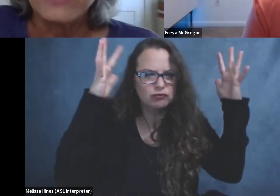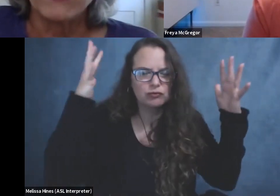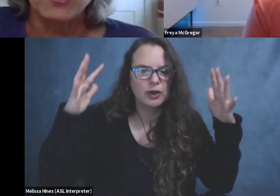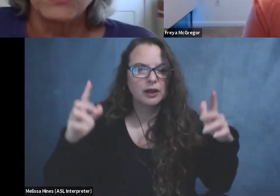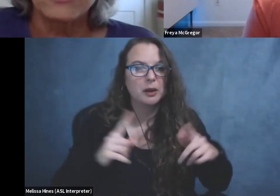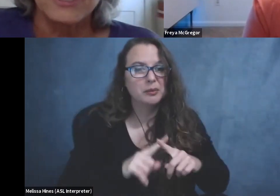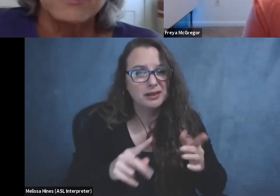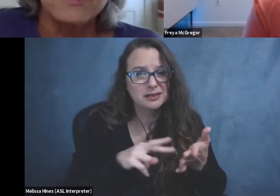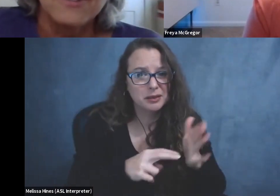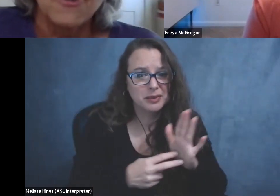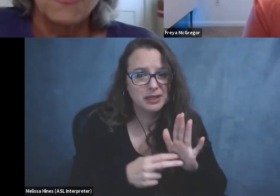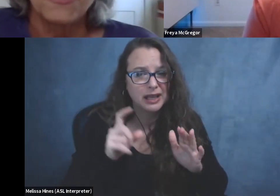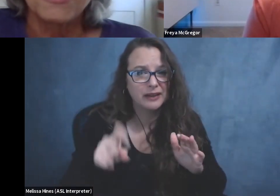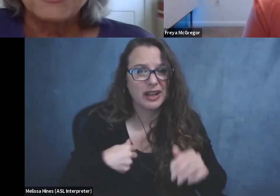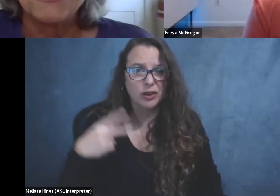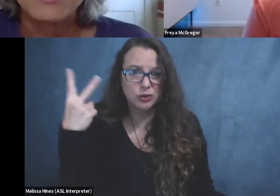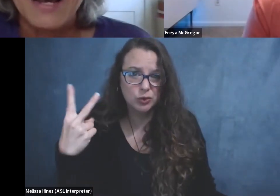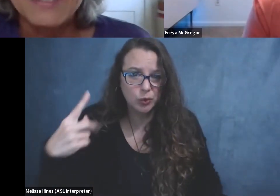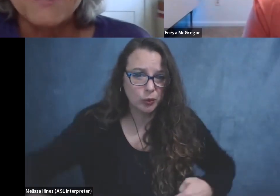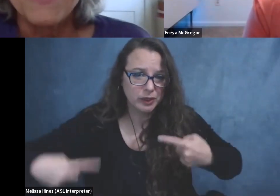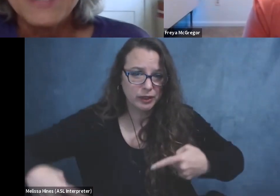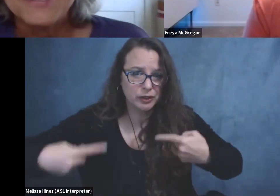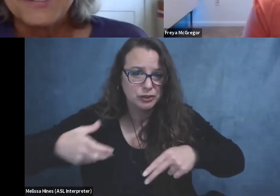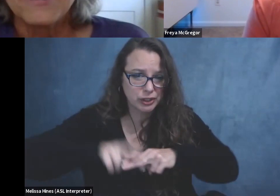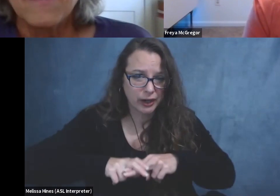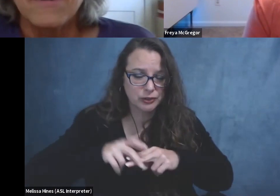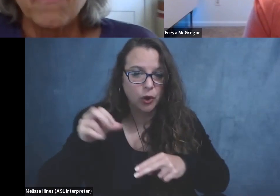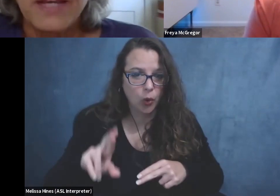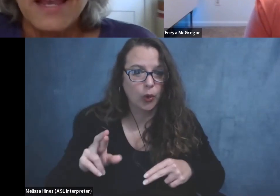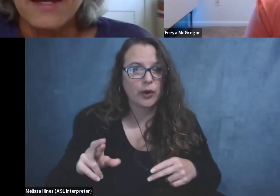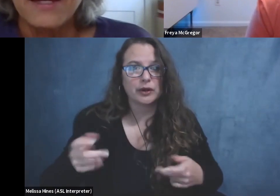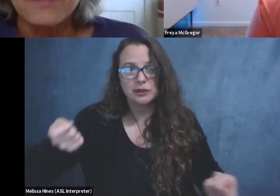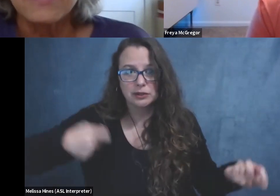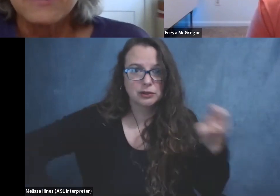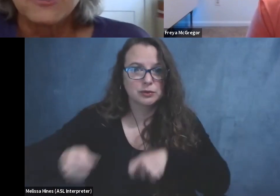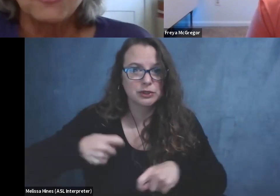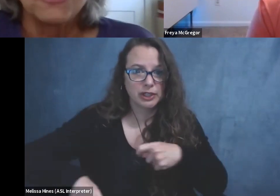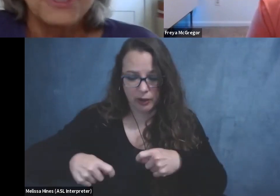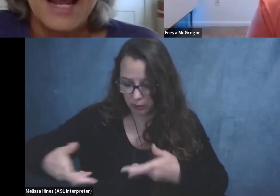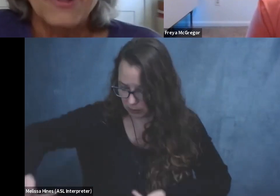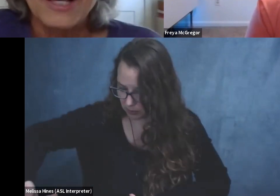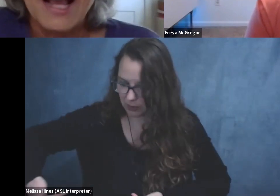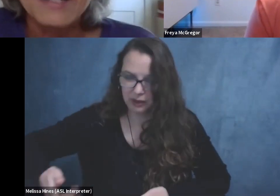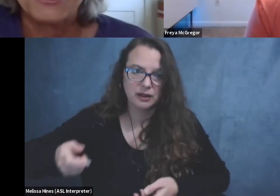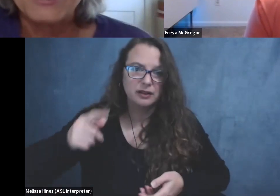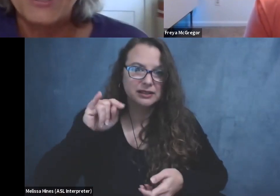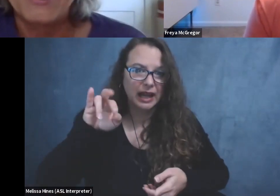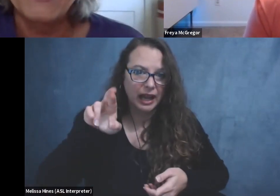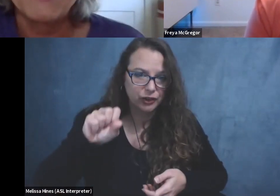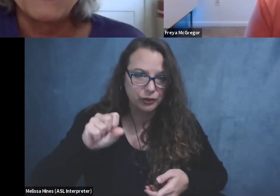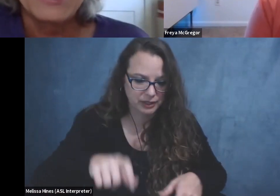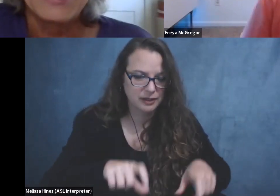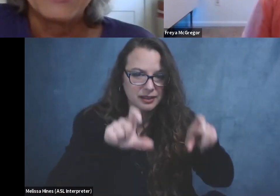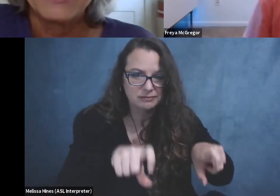have either two wheelchairs or two sets of, uh, of mechanics to take the casters